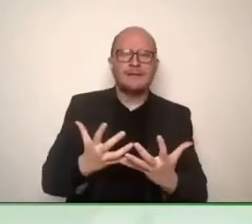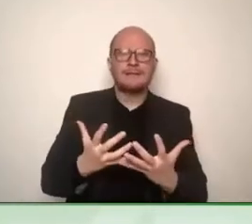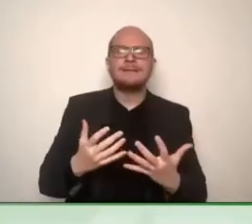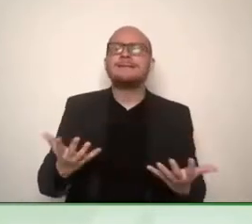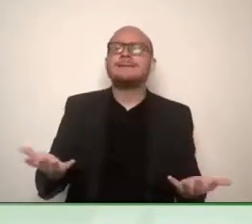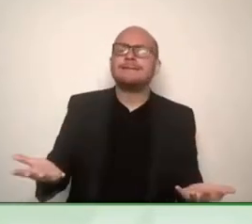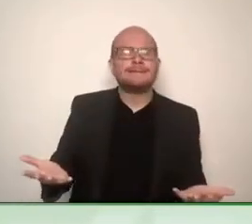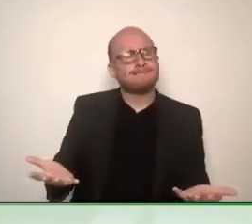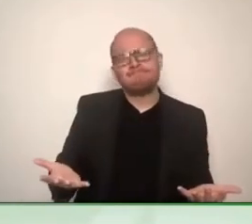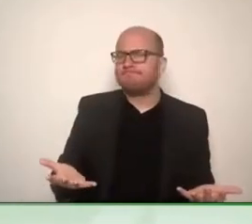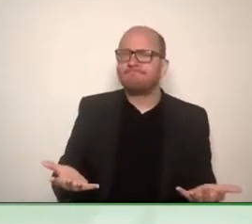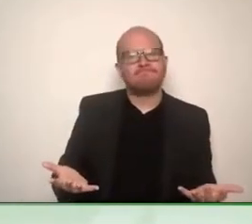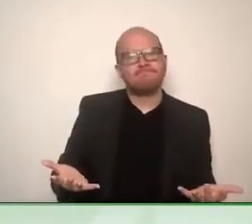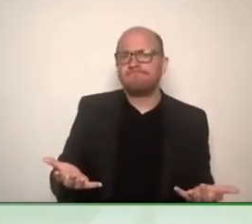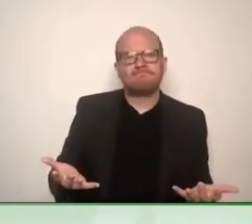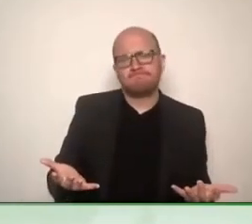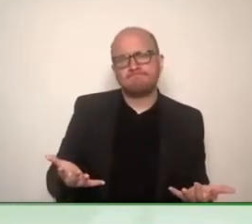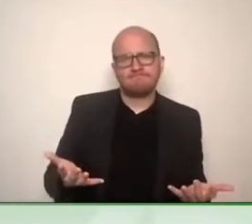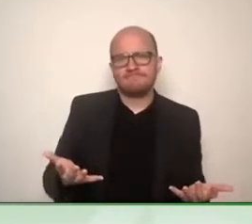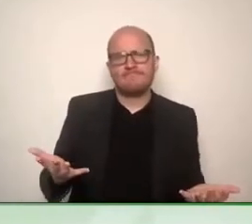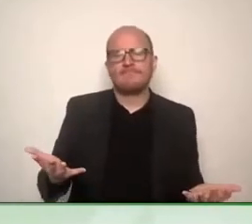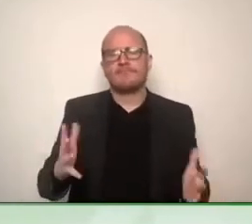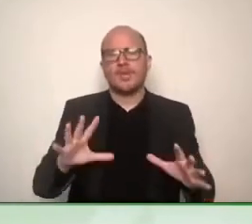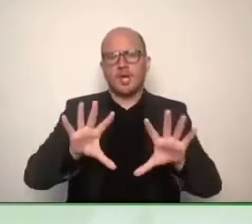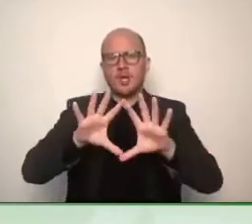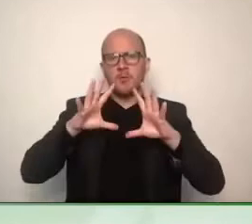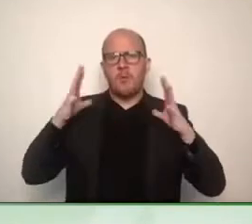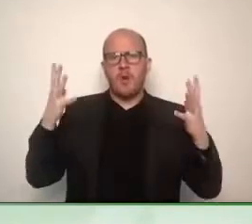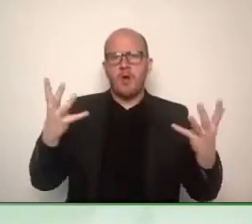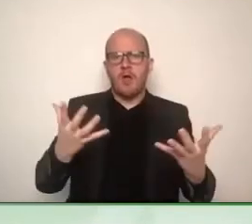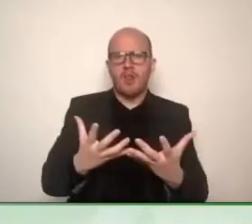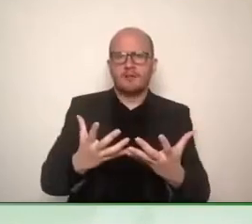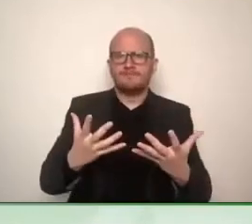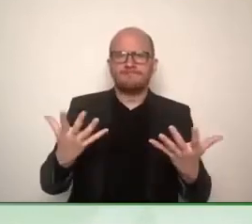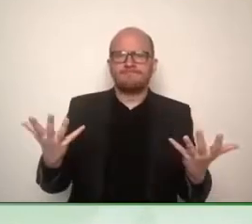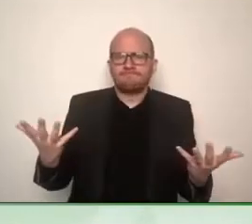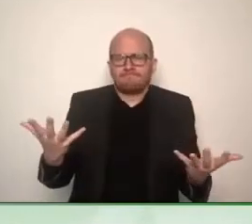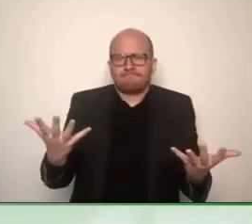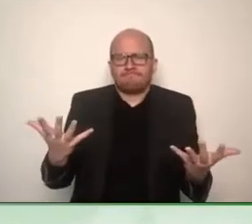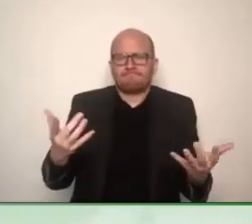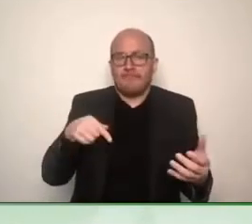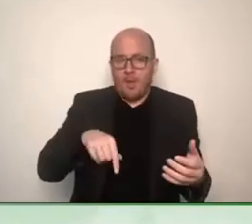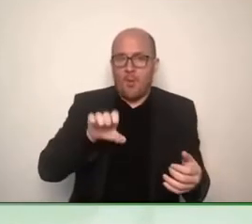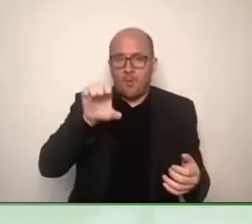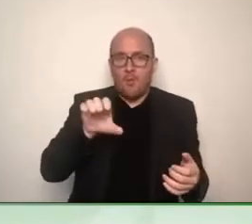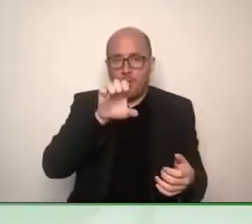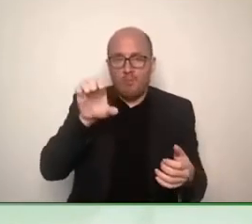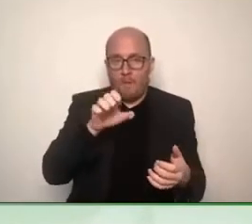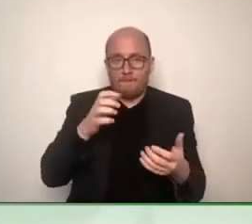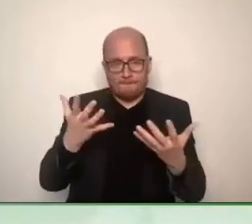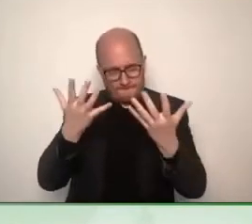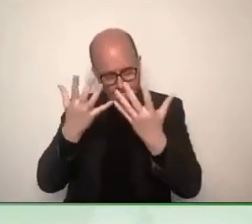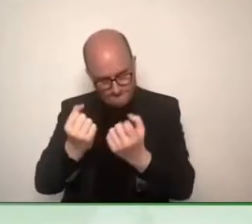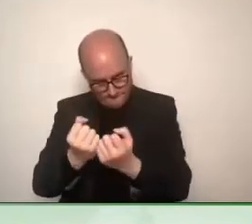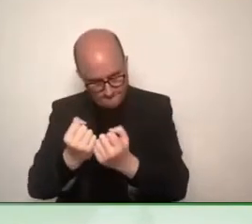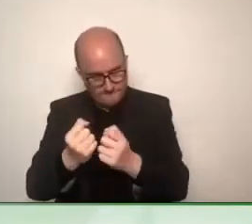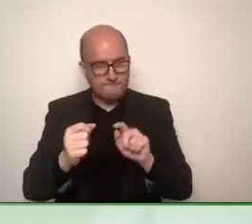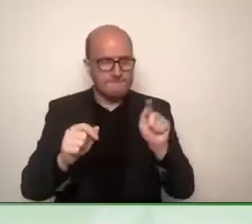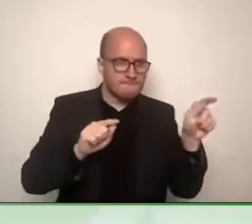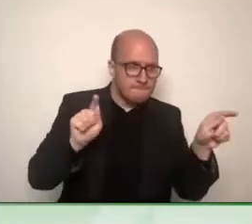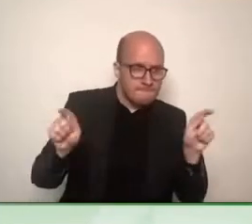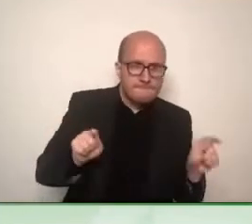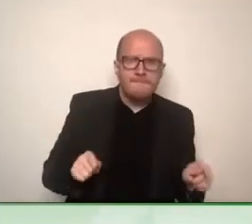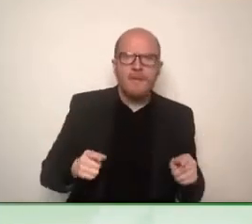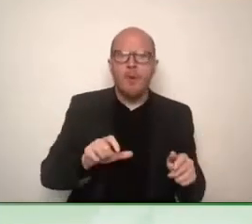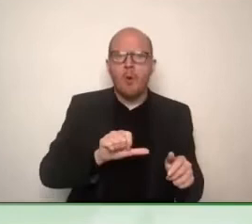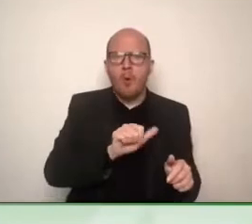established organizations like triple AATE in Europe. We are trying to help those organizations to create themselves,